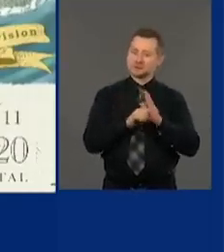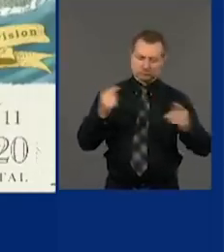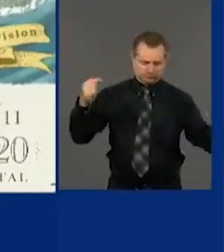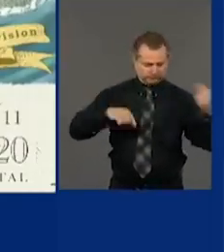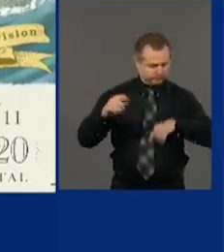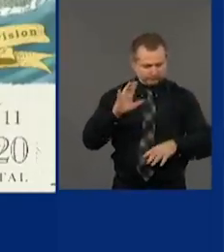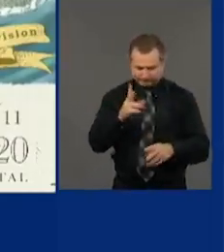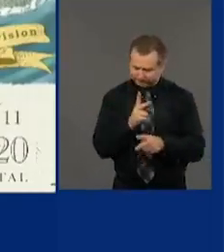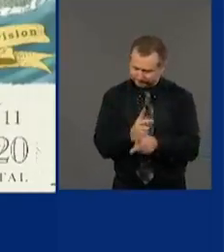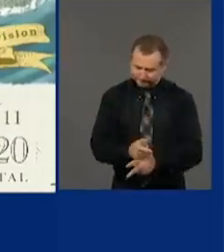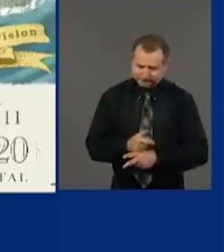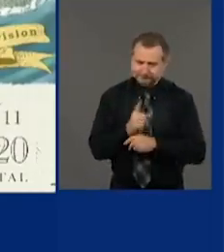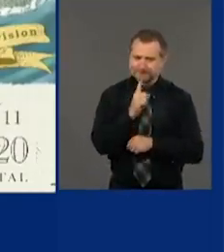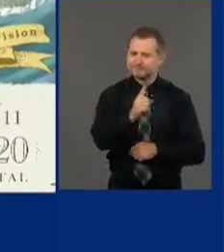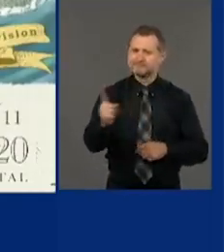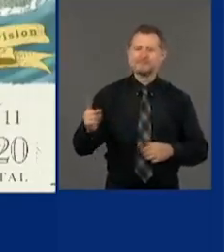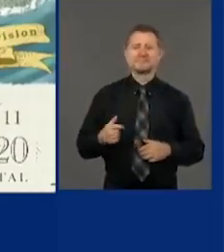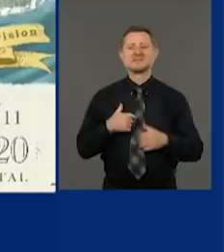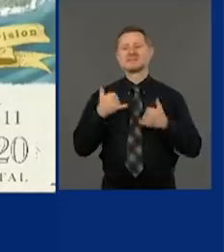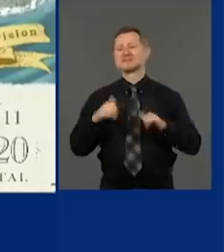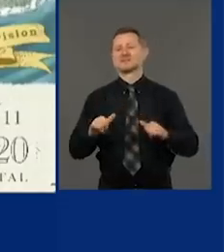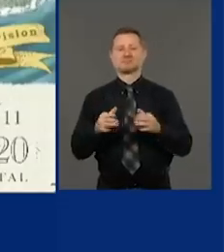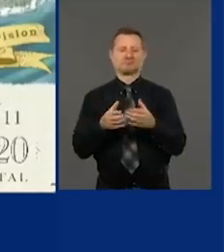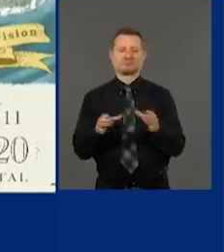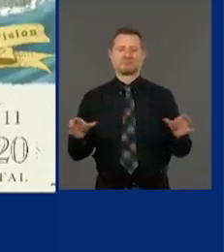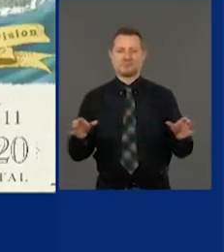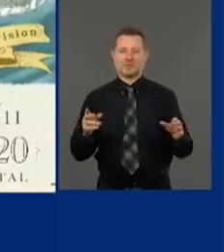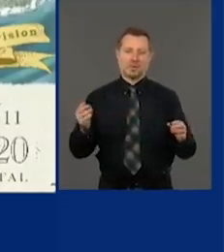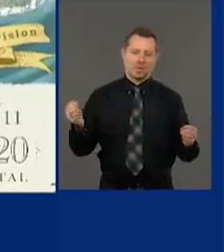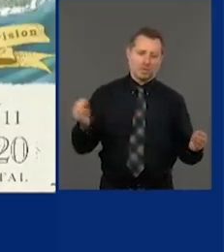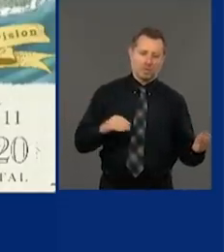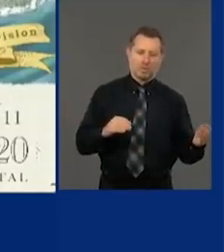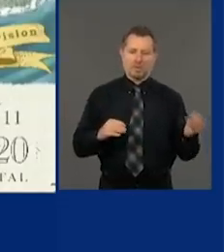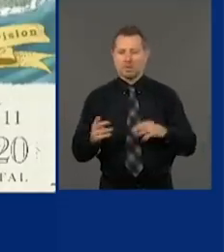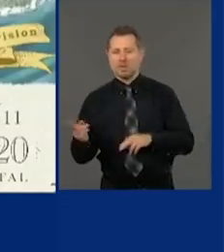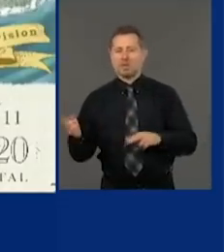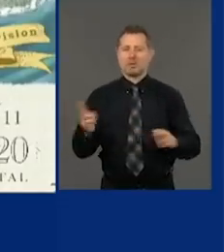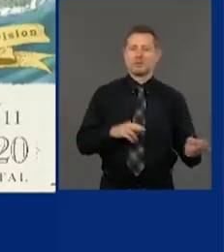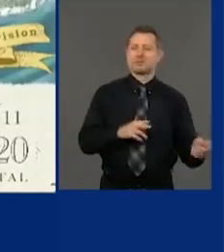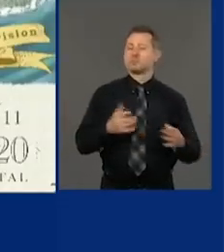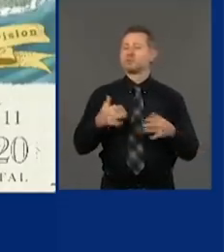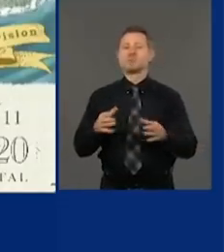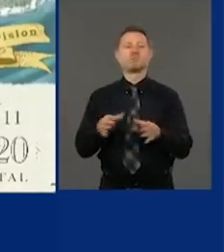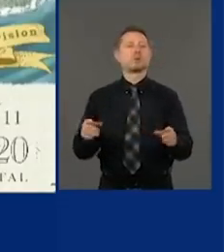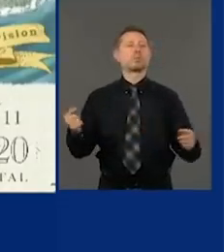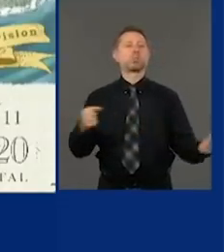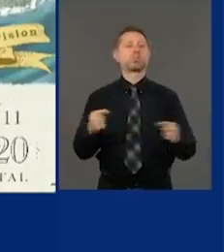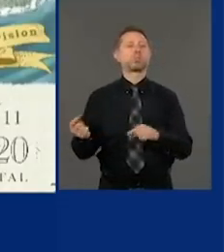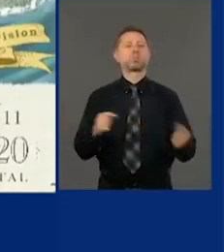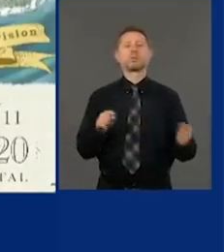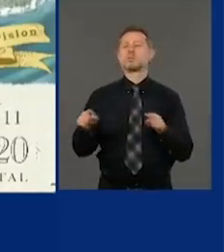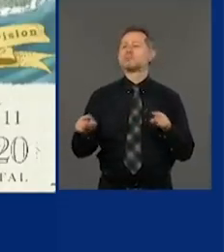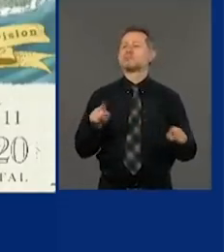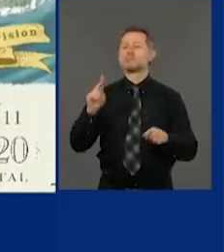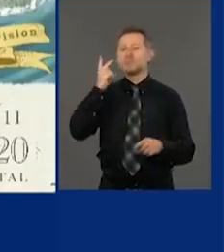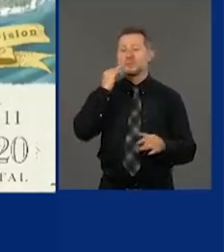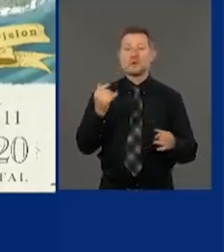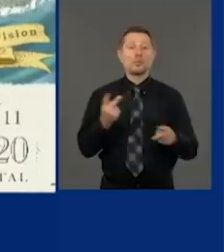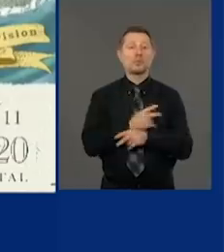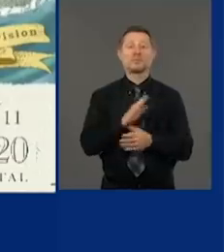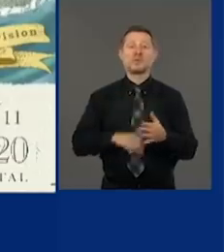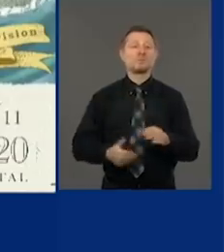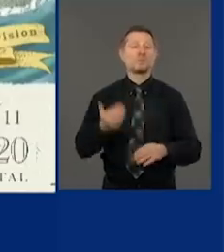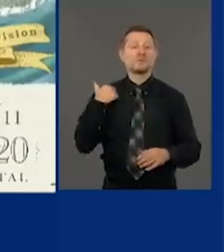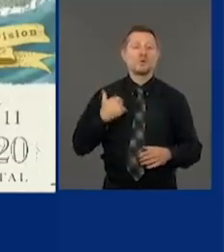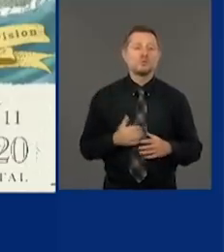still in the sea of division, which I talked about in January. Even worse, George